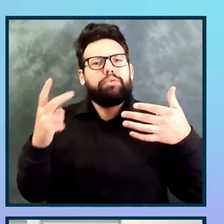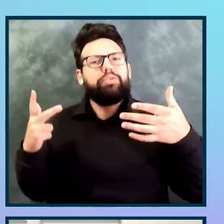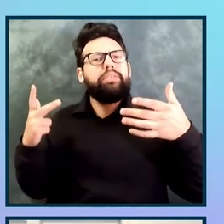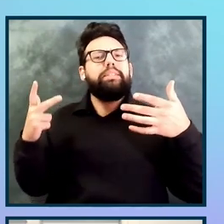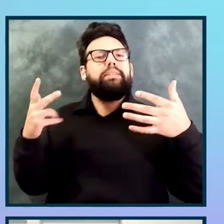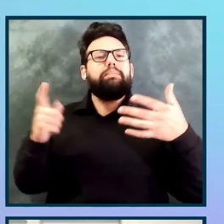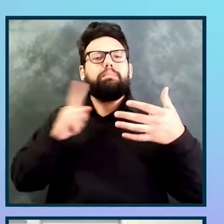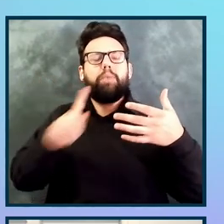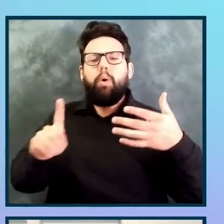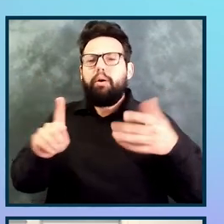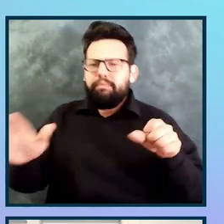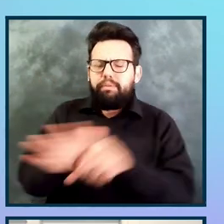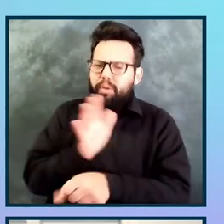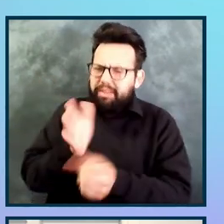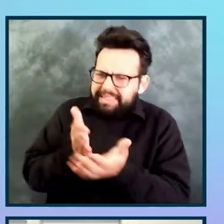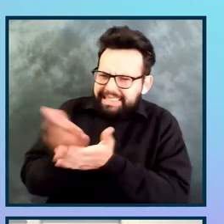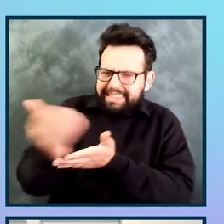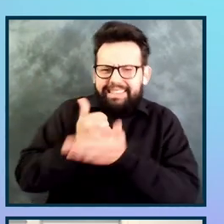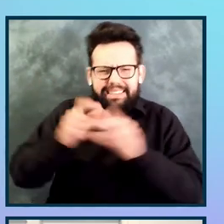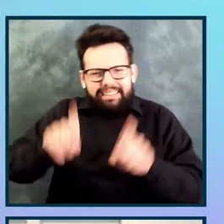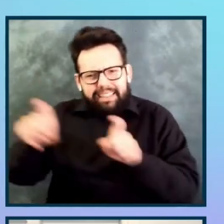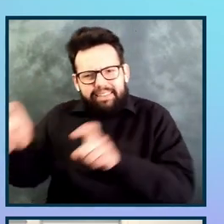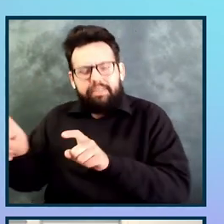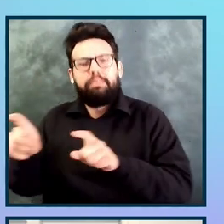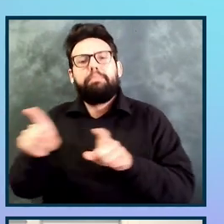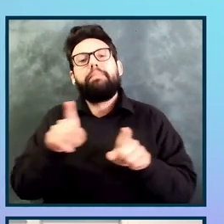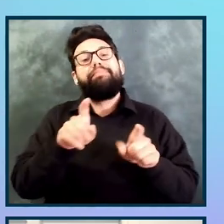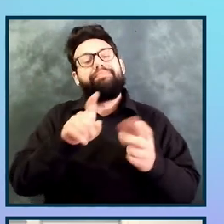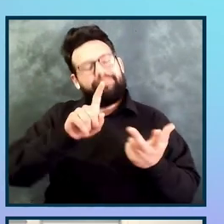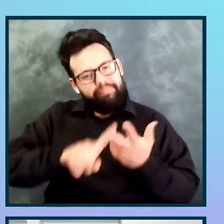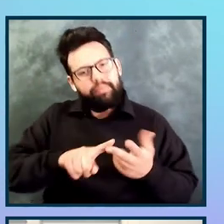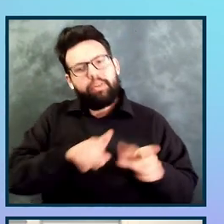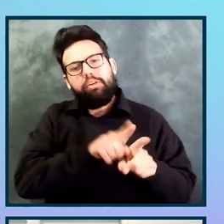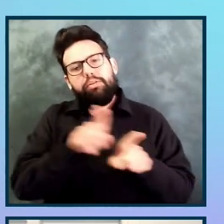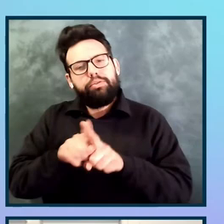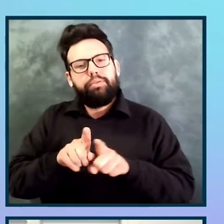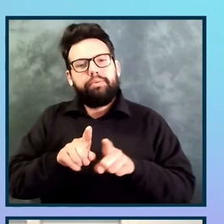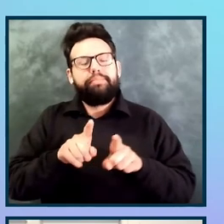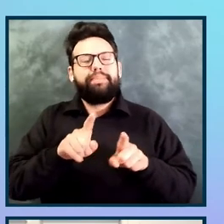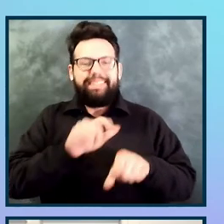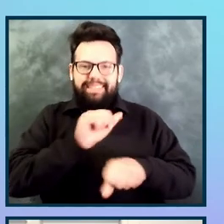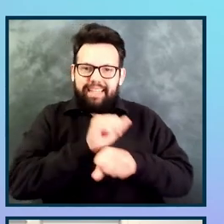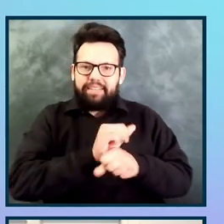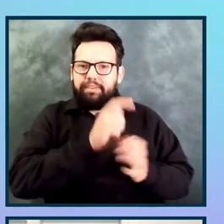and then also some task flow analysis with assistive technology.